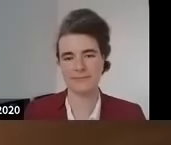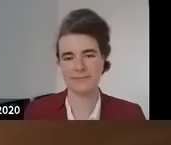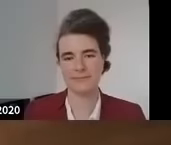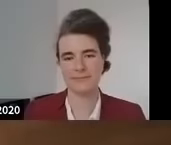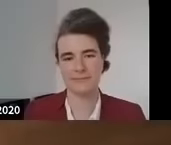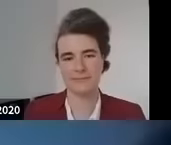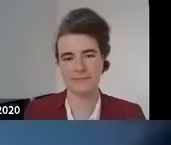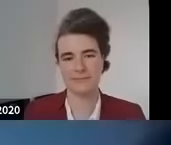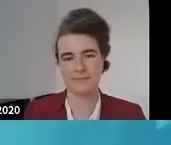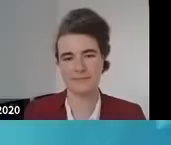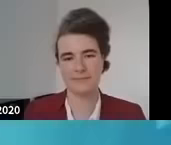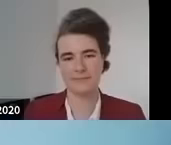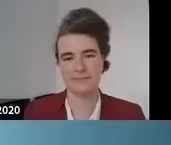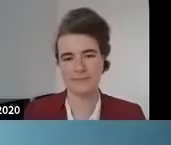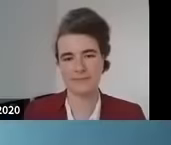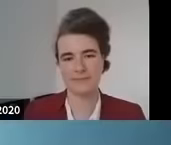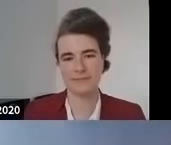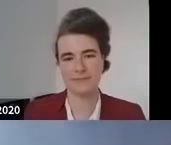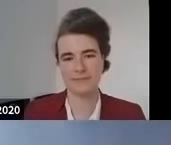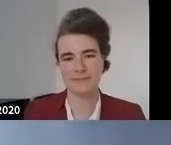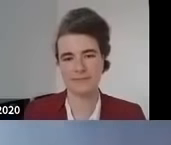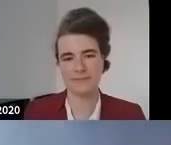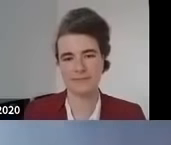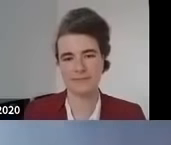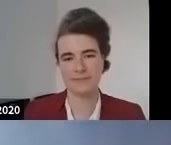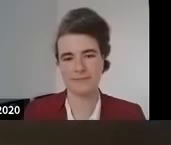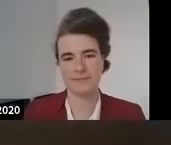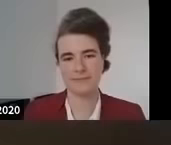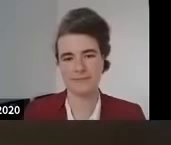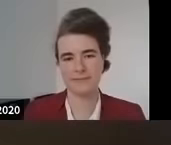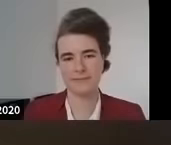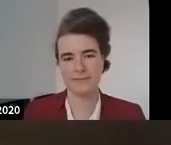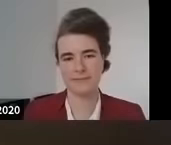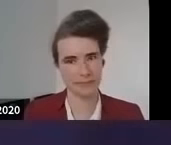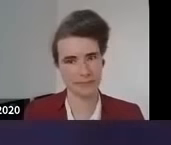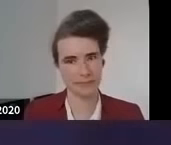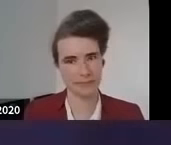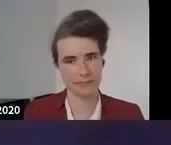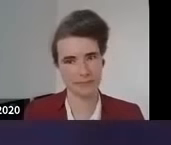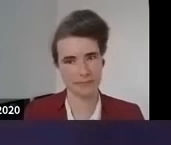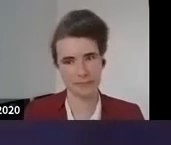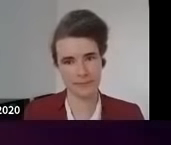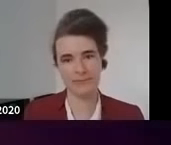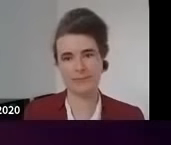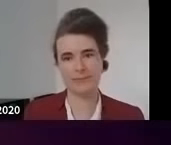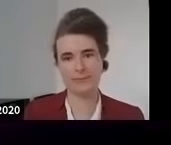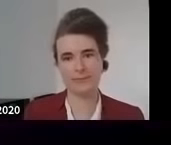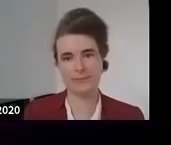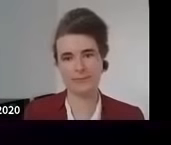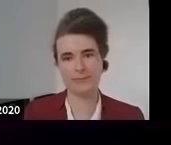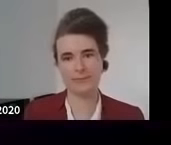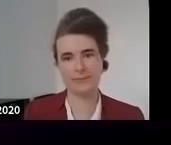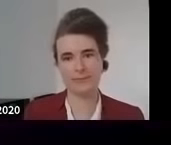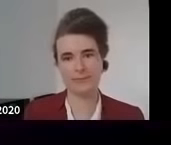sound system culture has had a massive effect over every single sub-genre of dance music